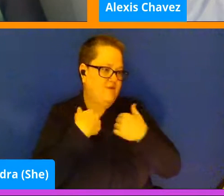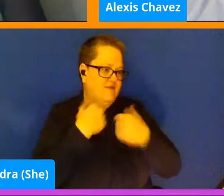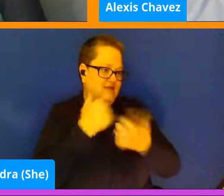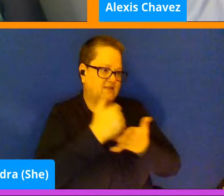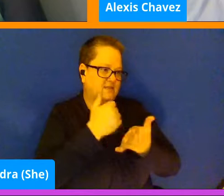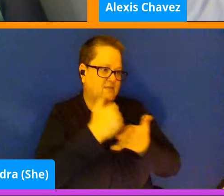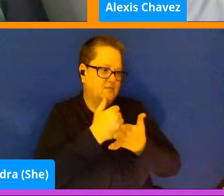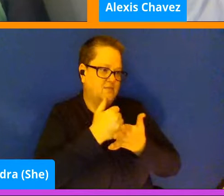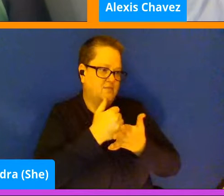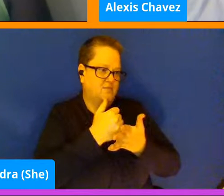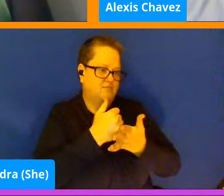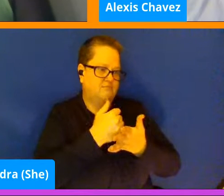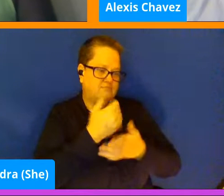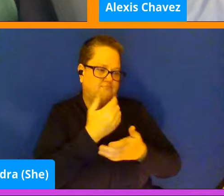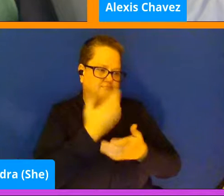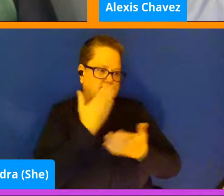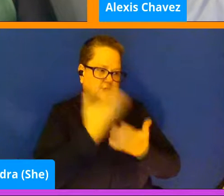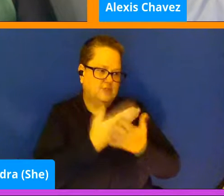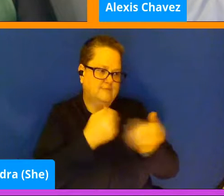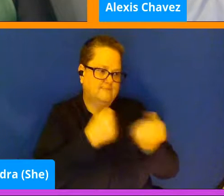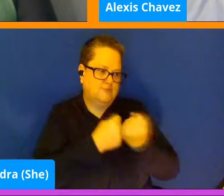Yeah. Yeah.